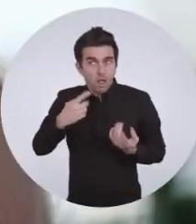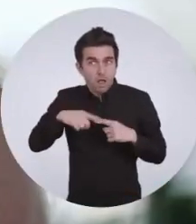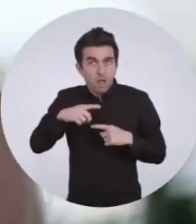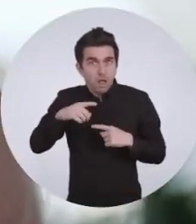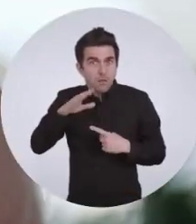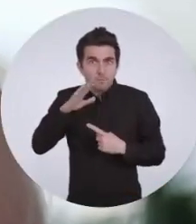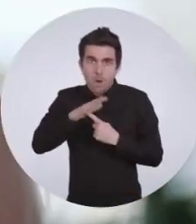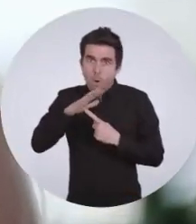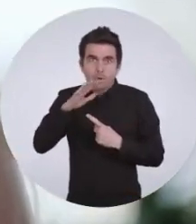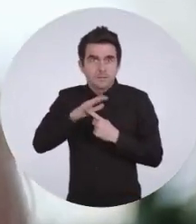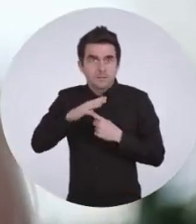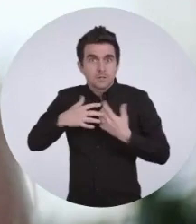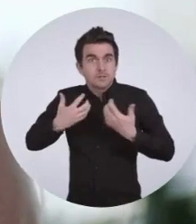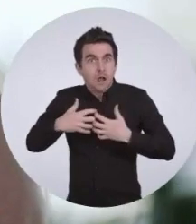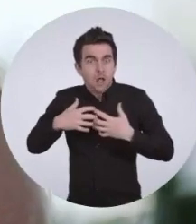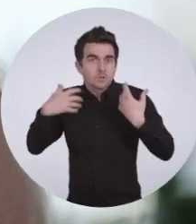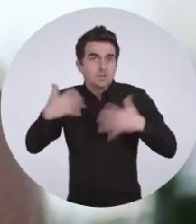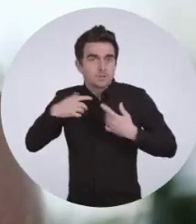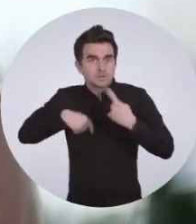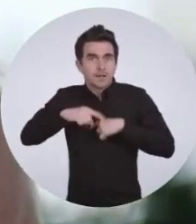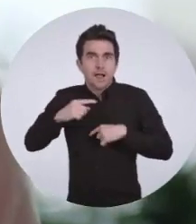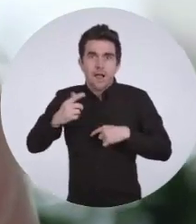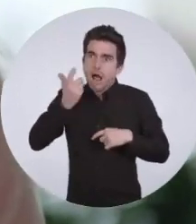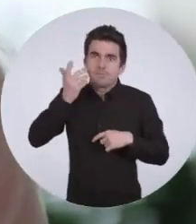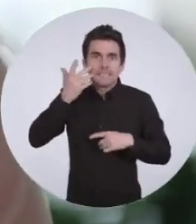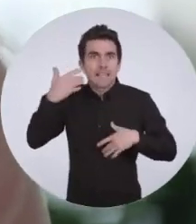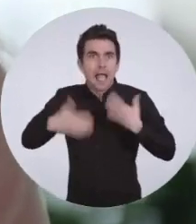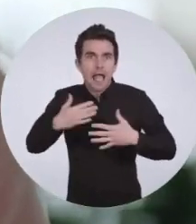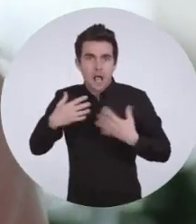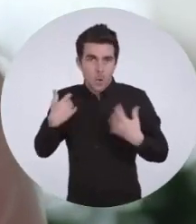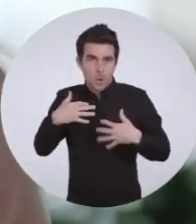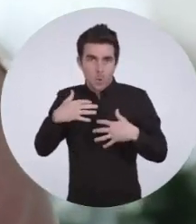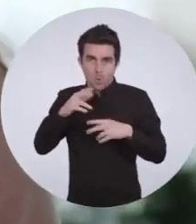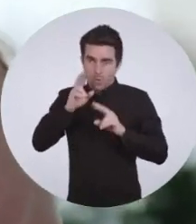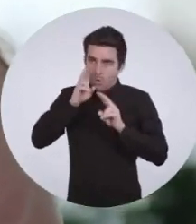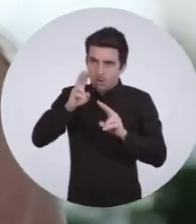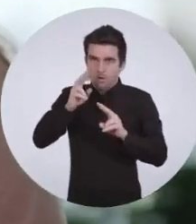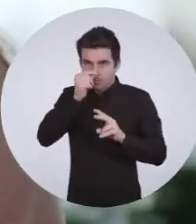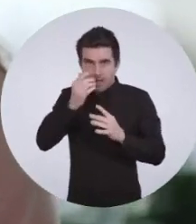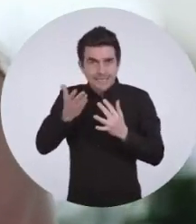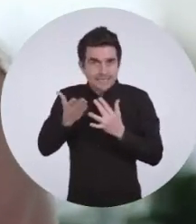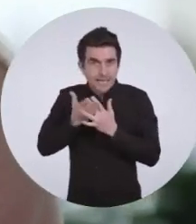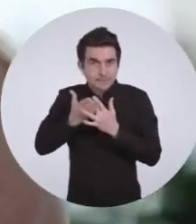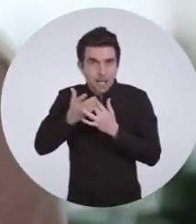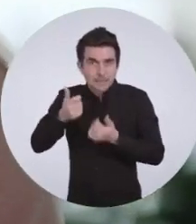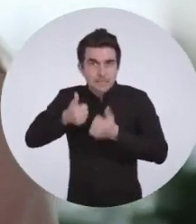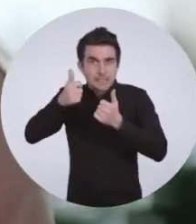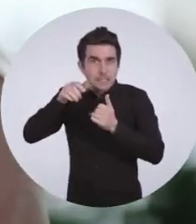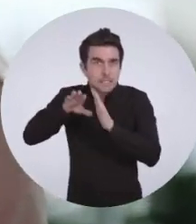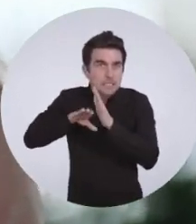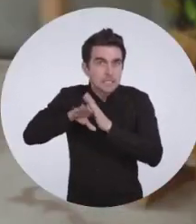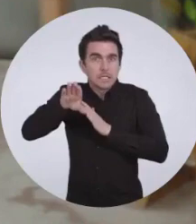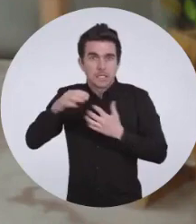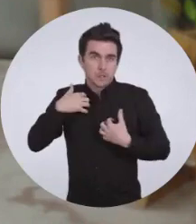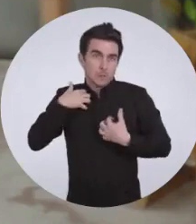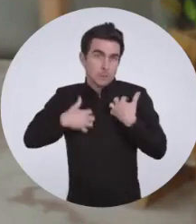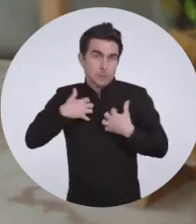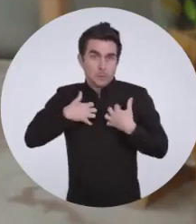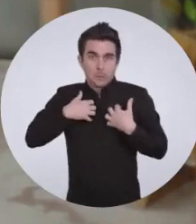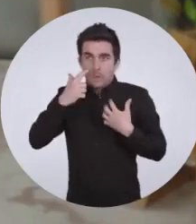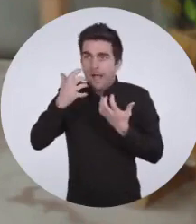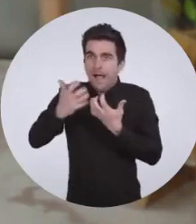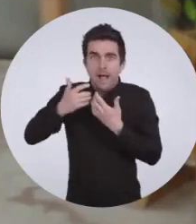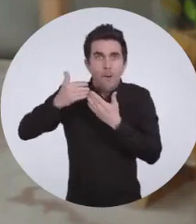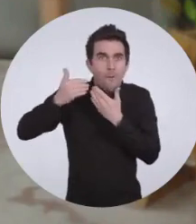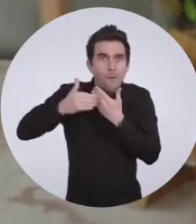People don't realize how important technology is to our everyday lives. It has so much power to create space for accessible entertainment. So it's